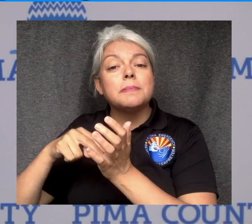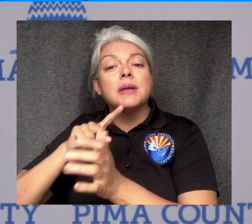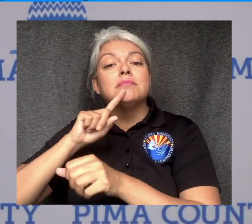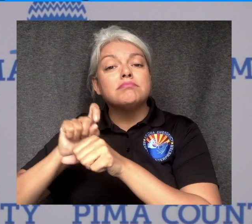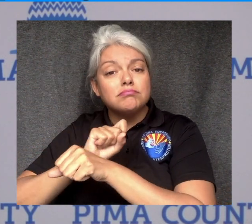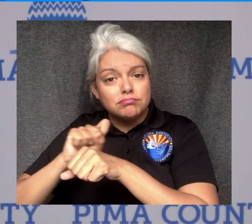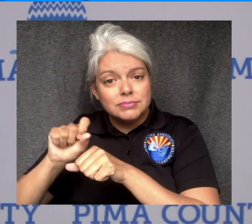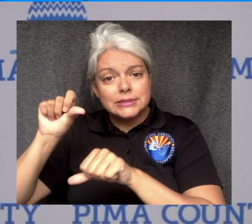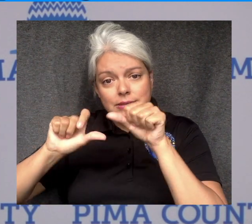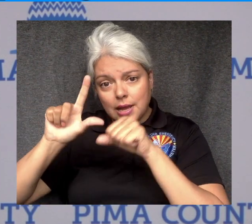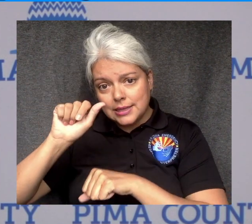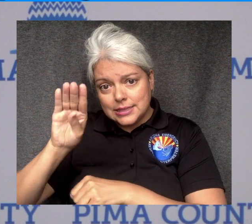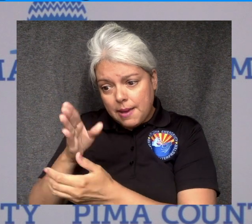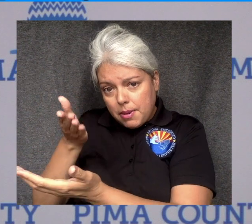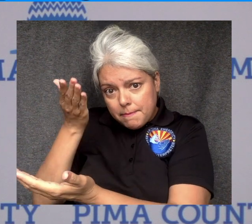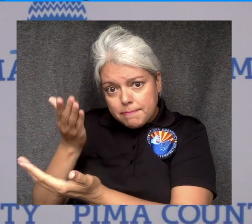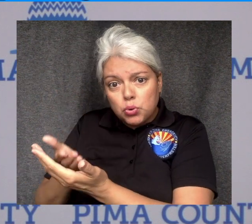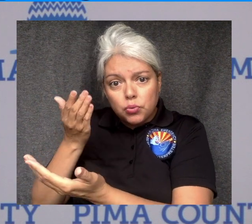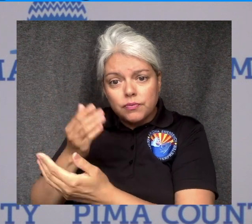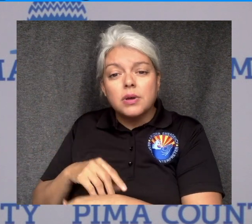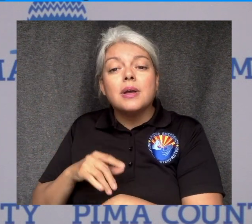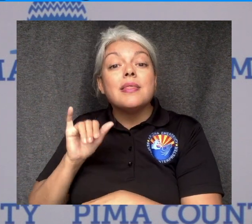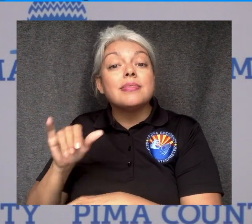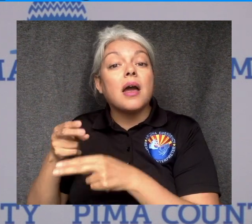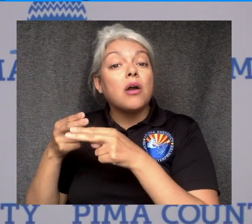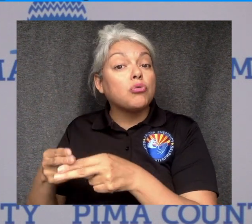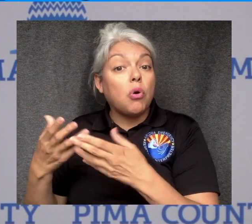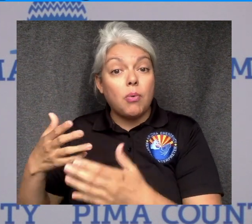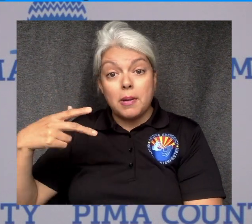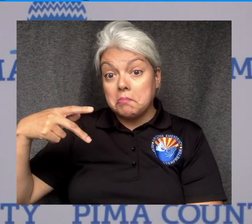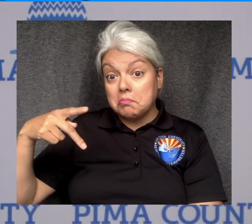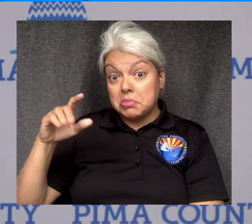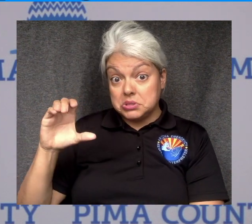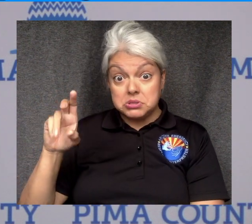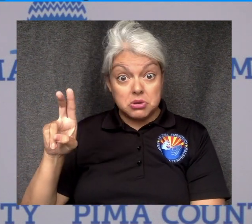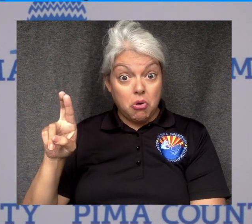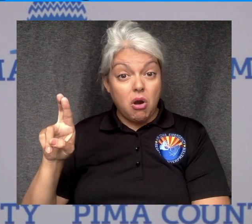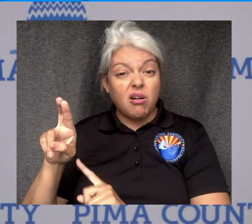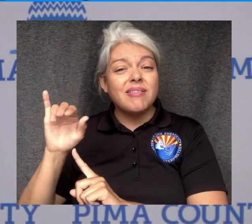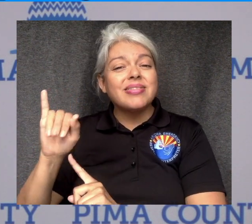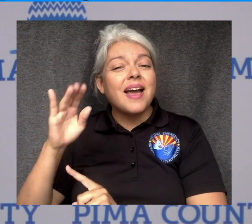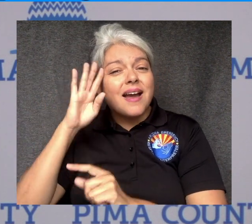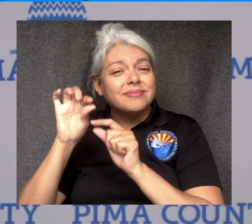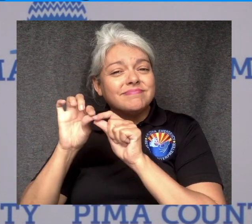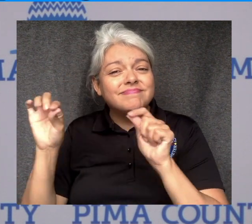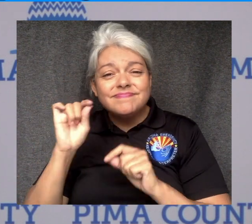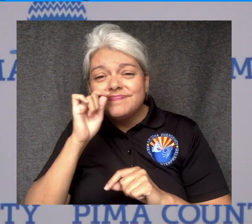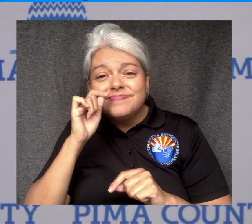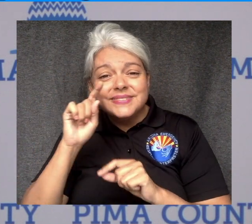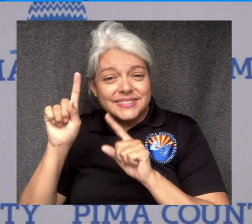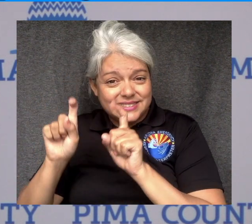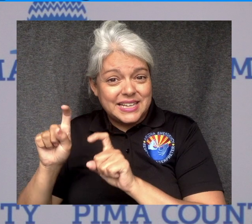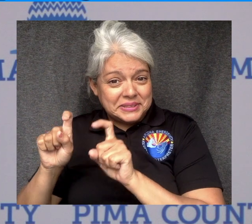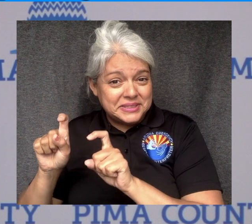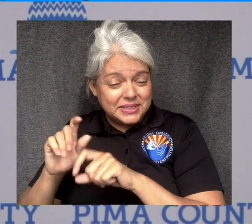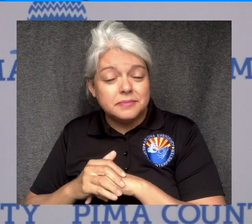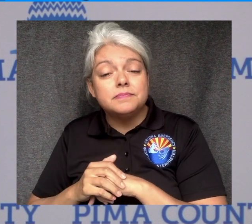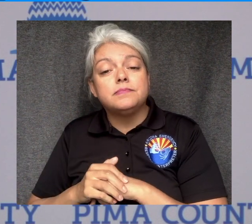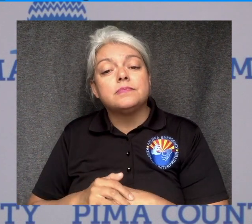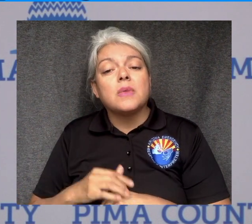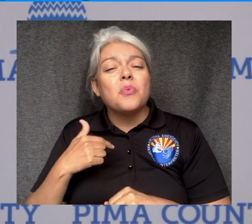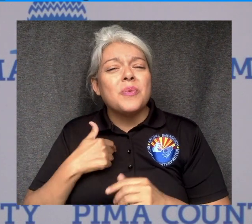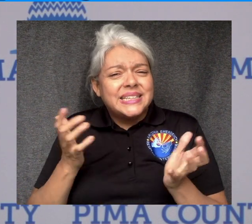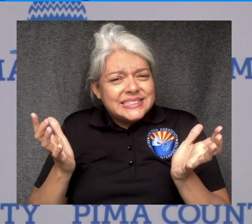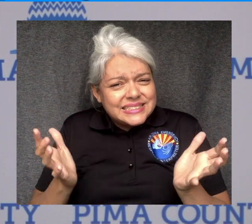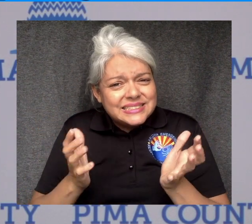by laboratory. In this case, you'll see a thing called PCR. That's the acute testing. We would urge you to go to